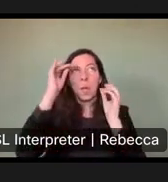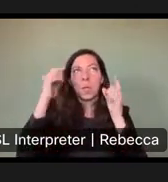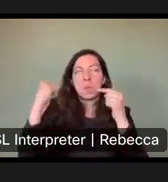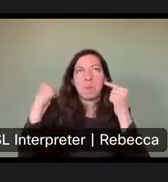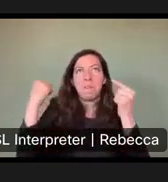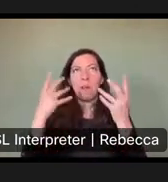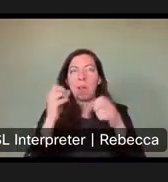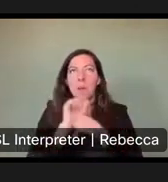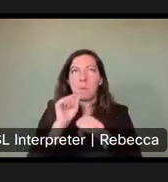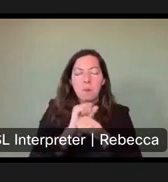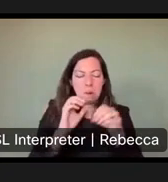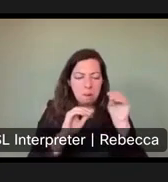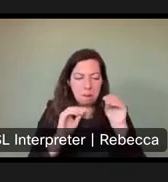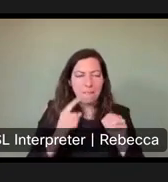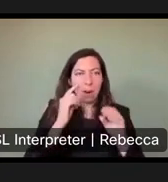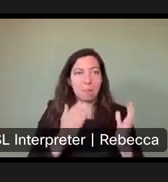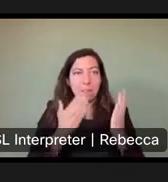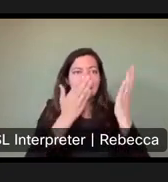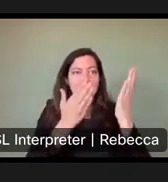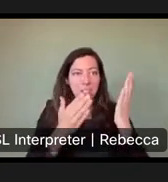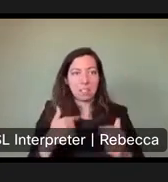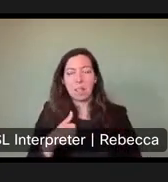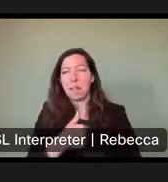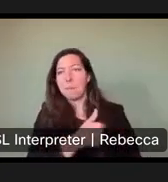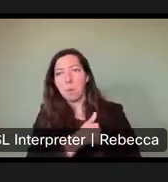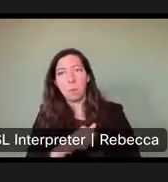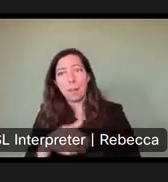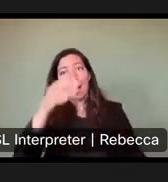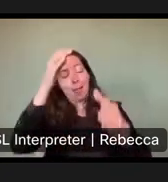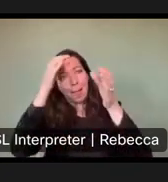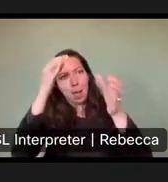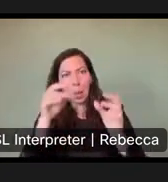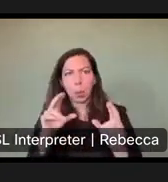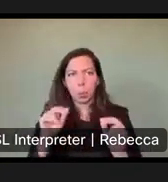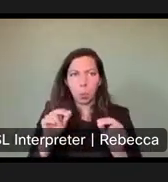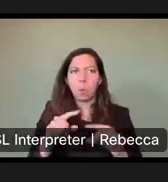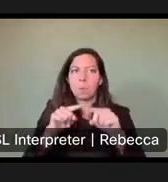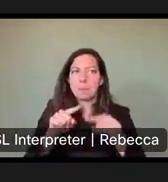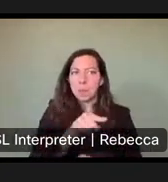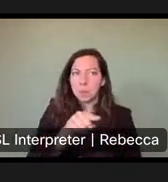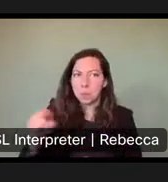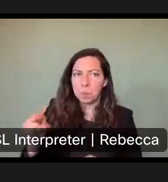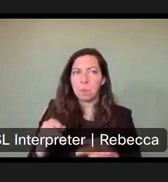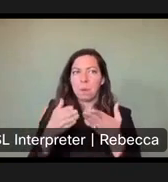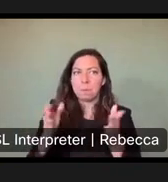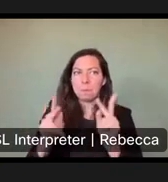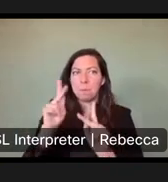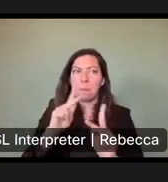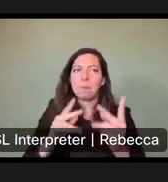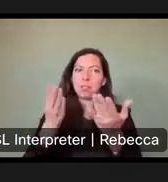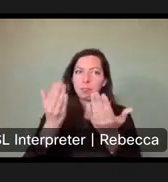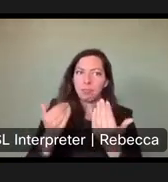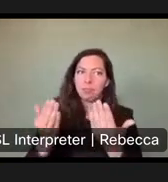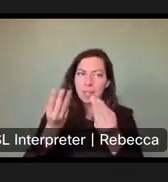recommendations, but. We don't know everything and we rely on public input to better inform us. So, thank you all for participating in the